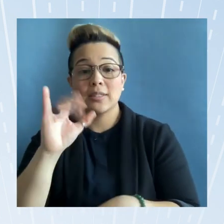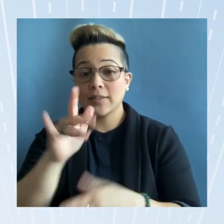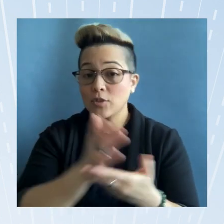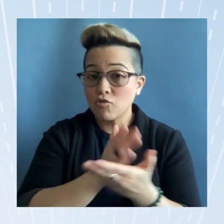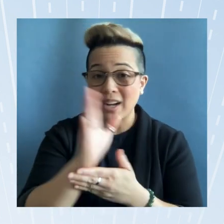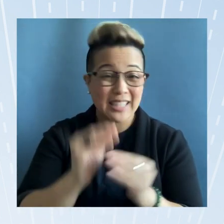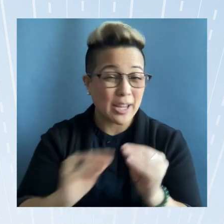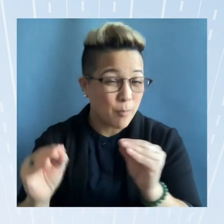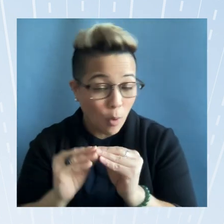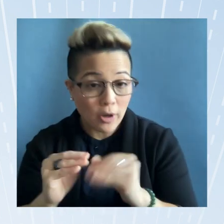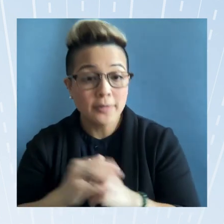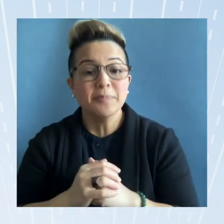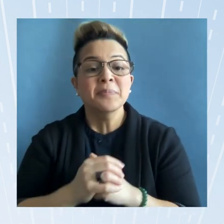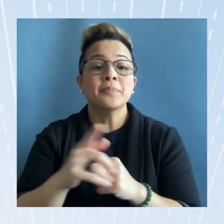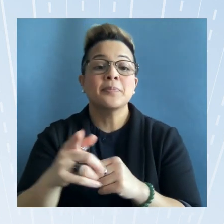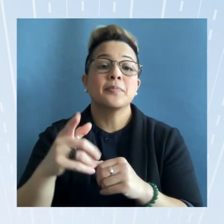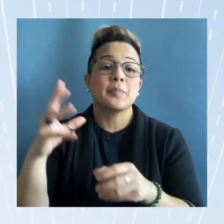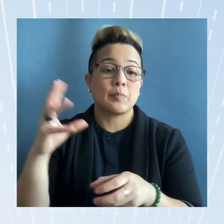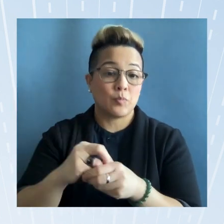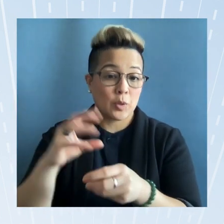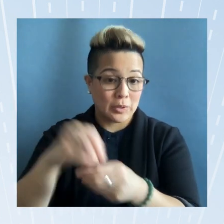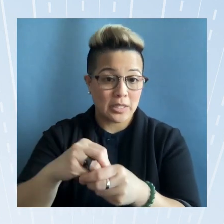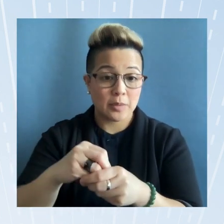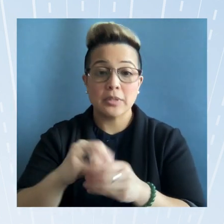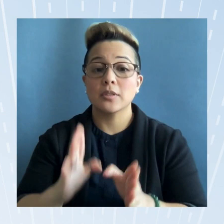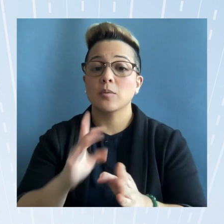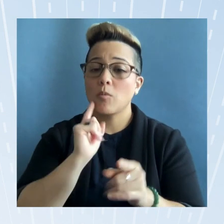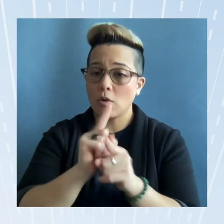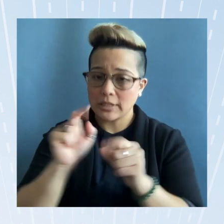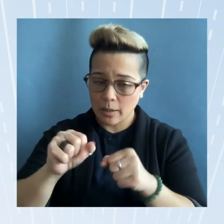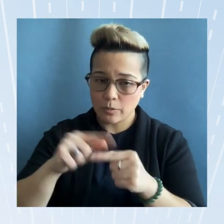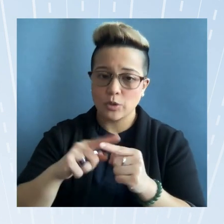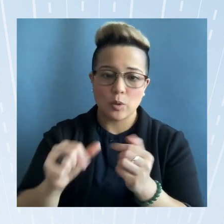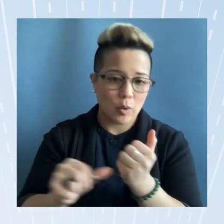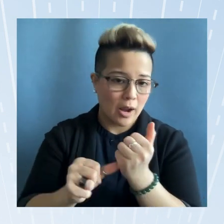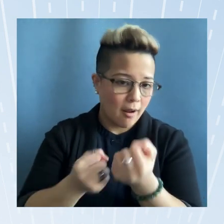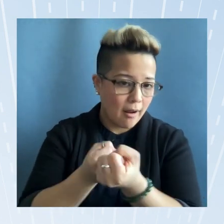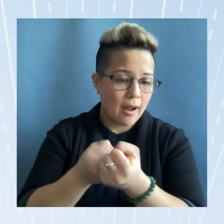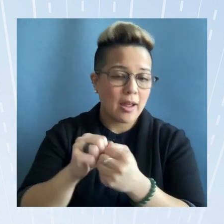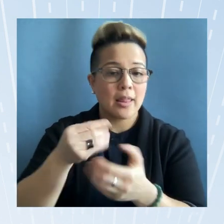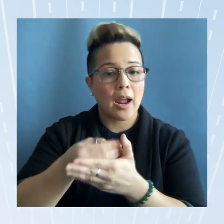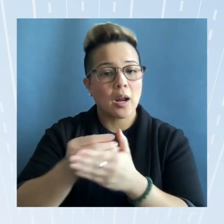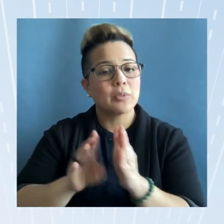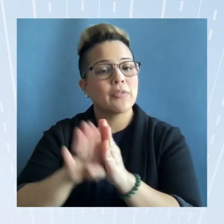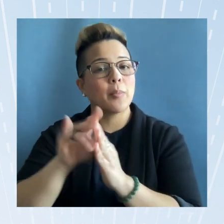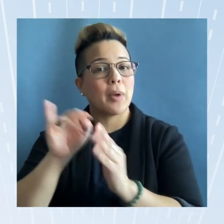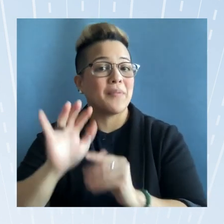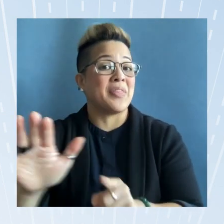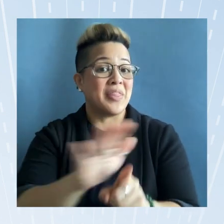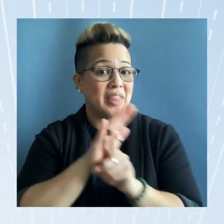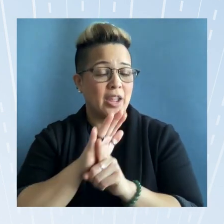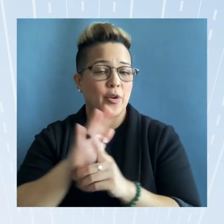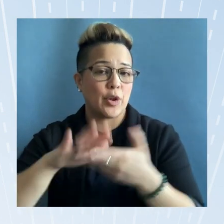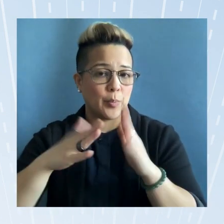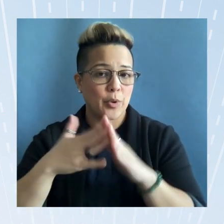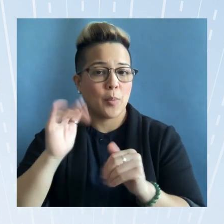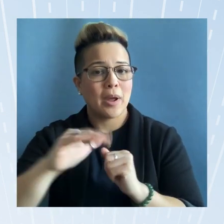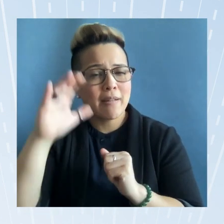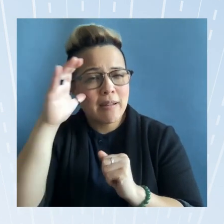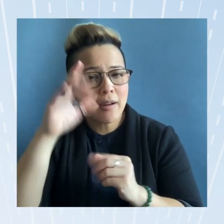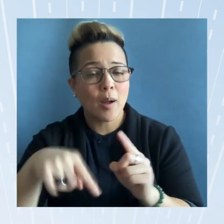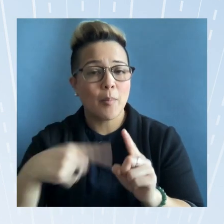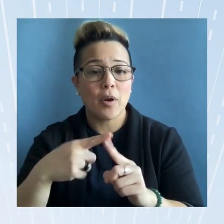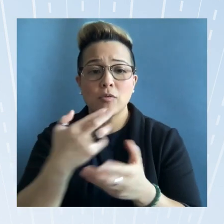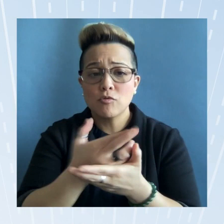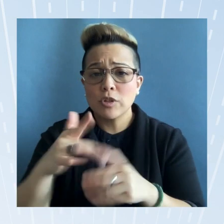participation participants are also able to aid in the economic development of their community by hearing about resources